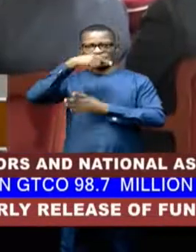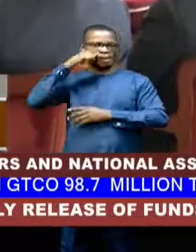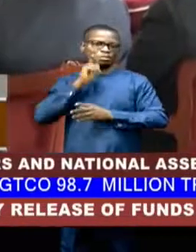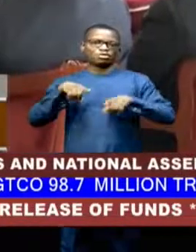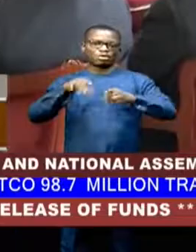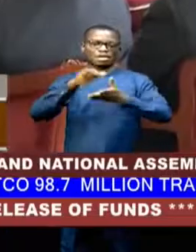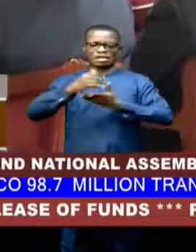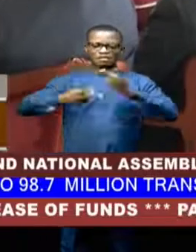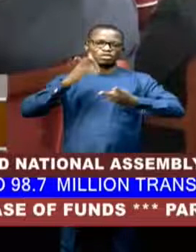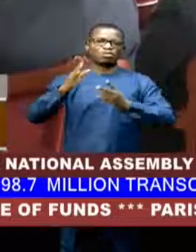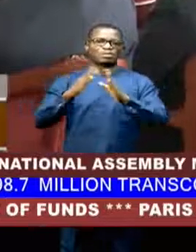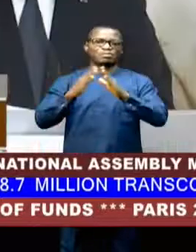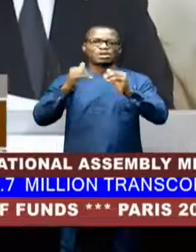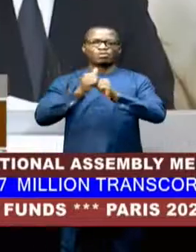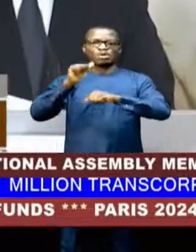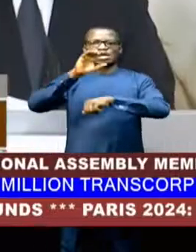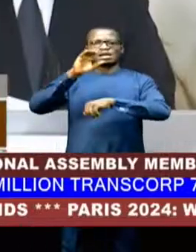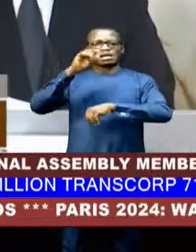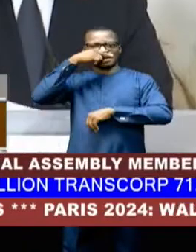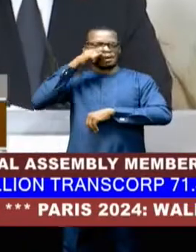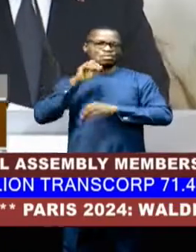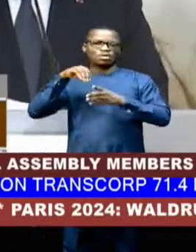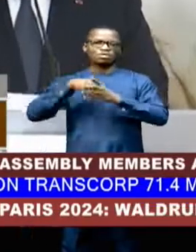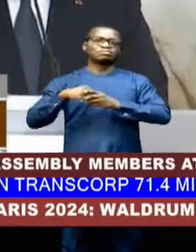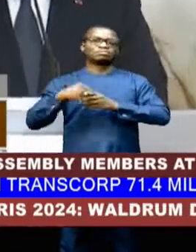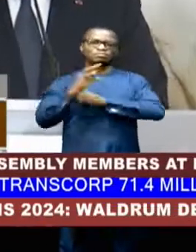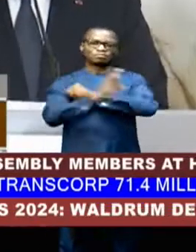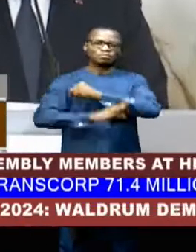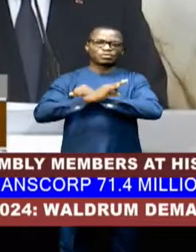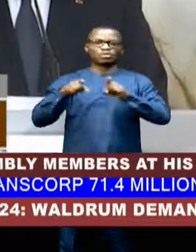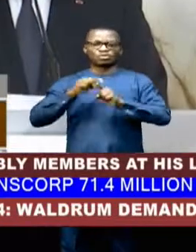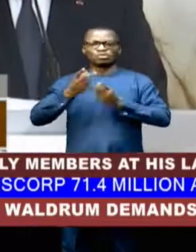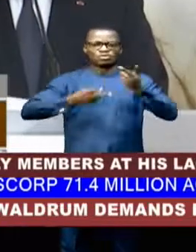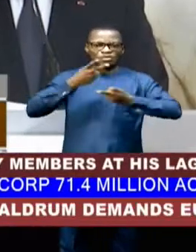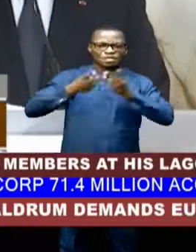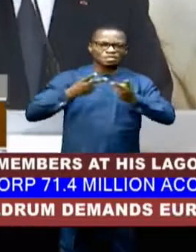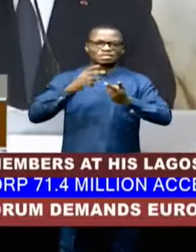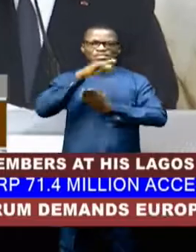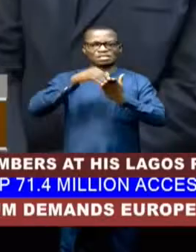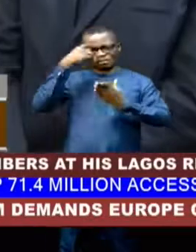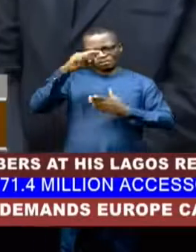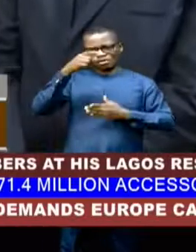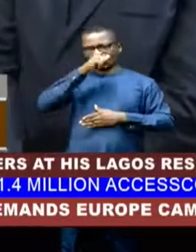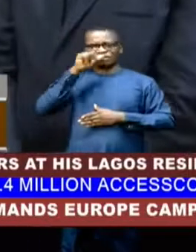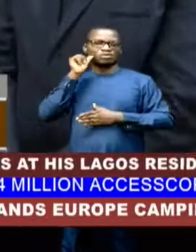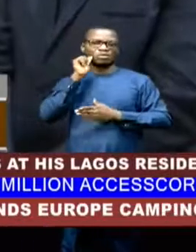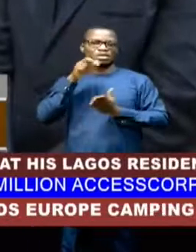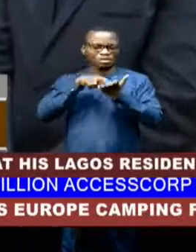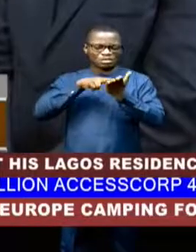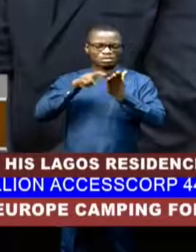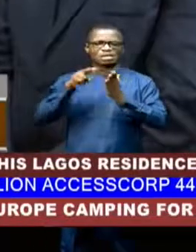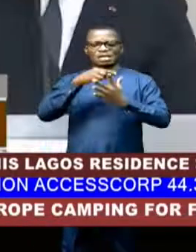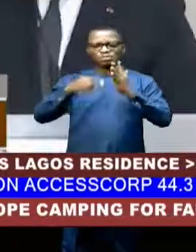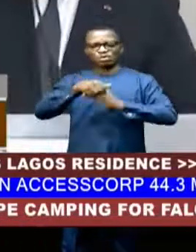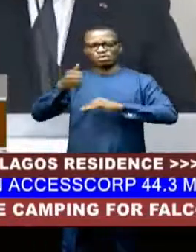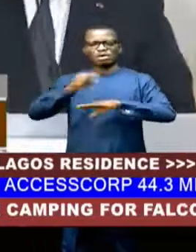meet with the Gabonis diaspora and also visit the National Center for Agricultural Research, CNRA, among other engagements.